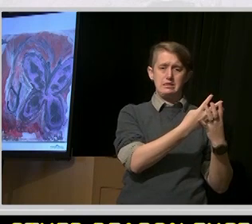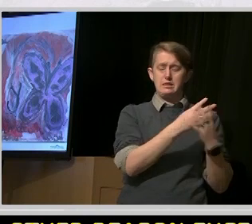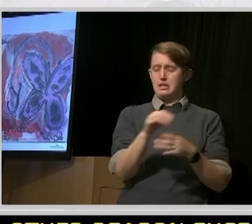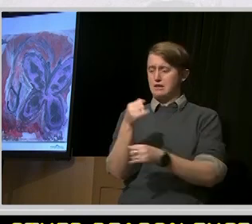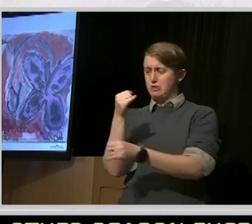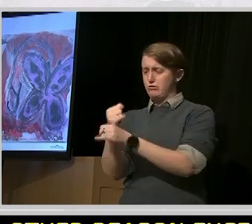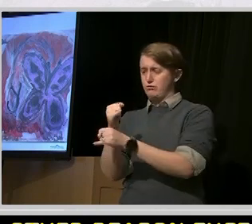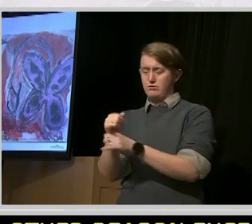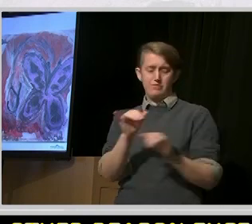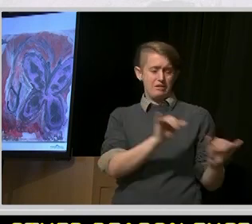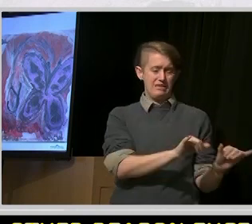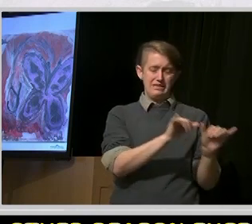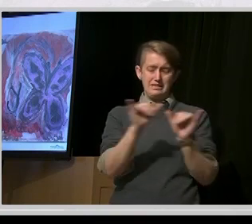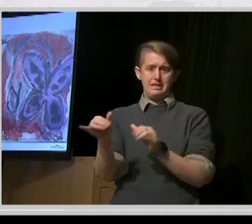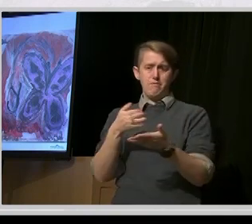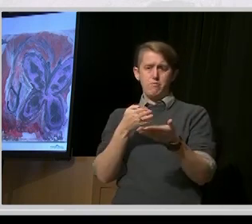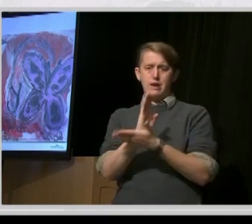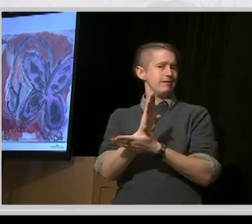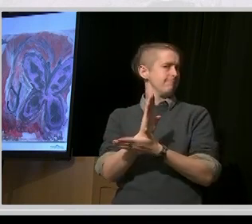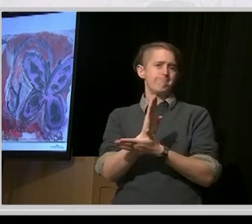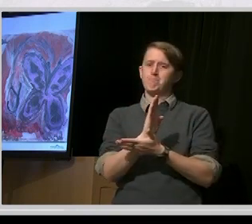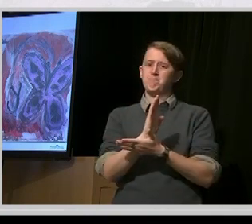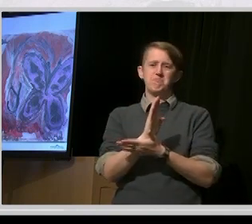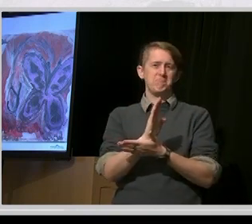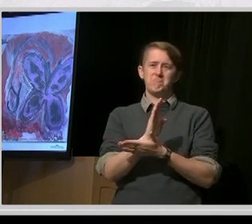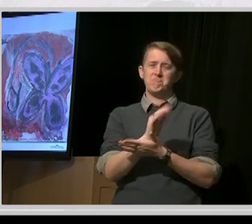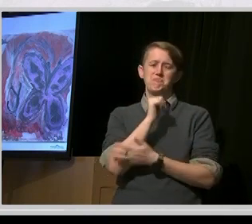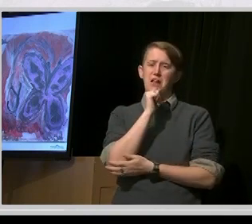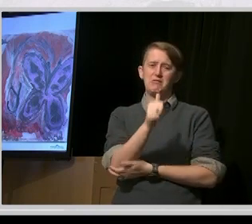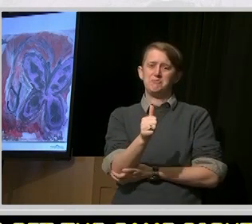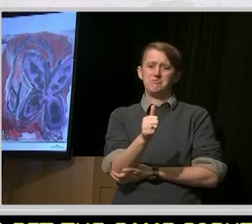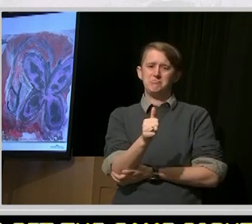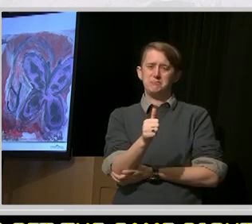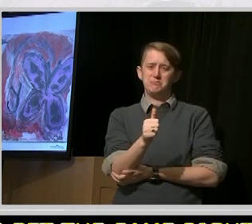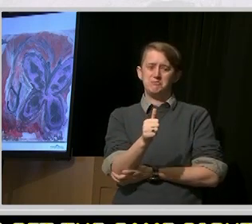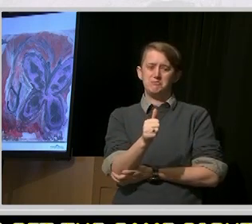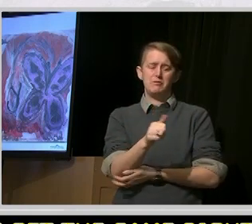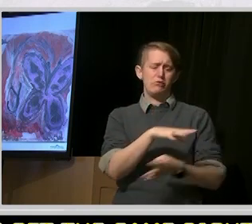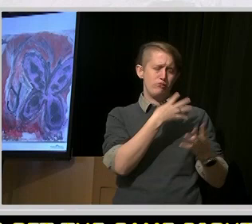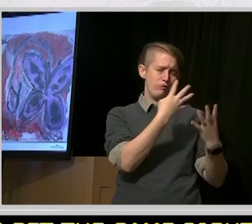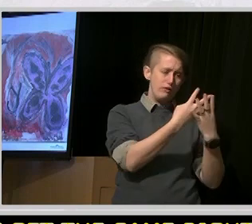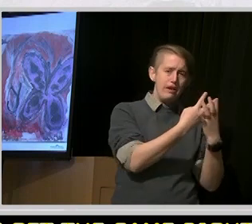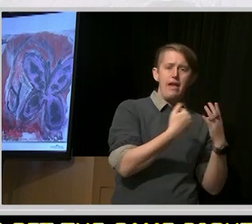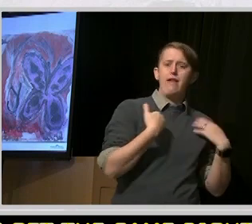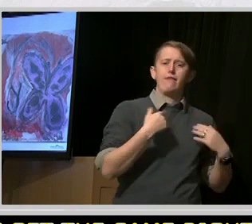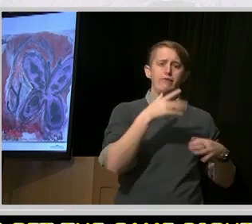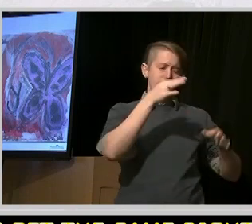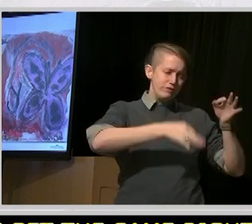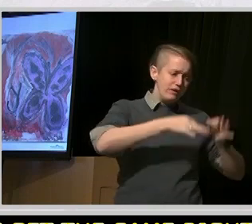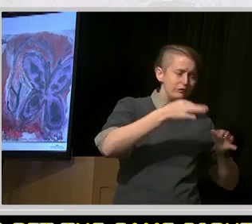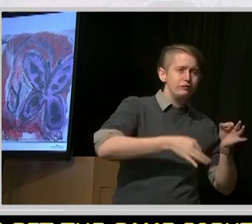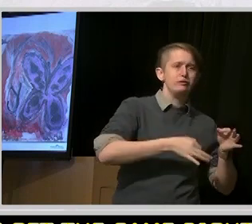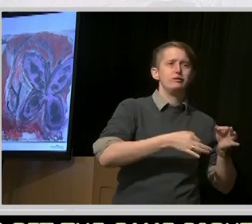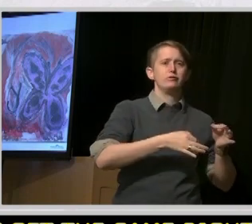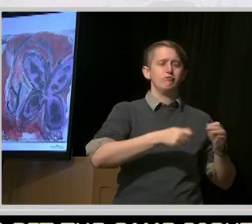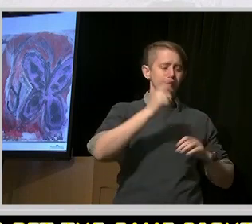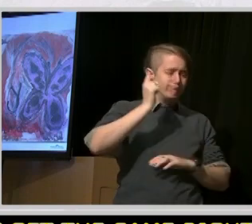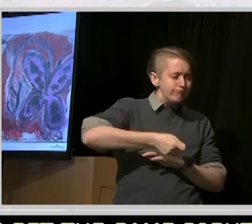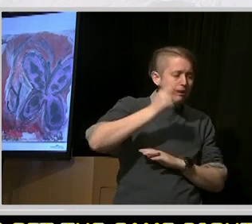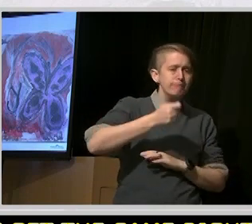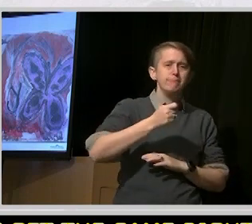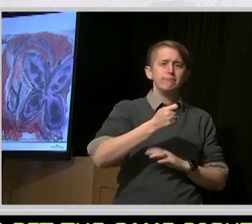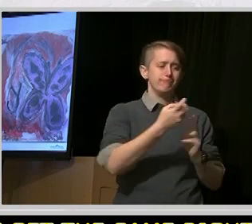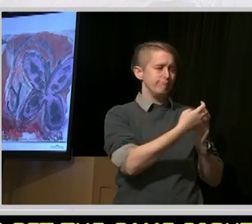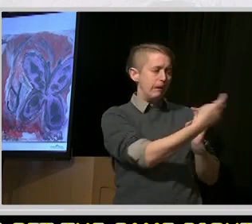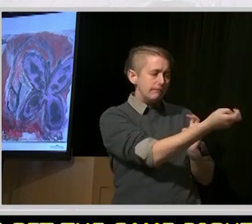be put away by a judge and a jury of their peers. And so I